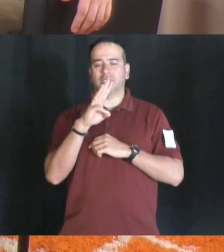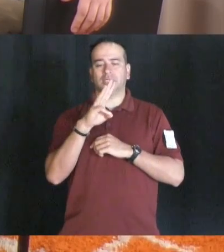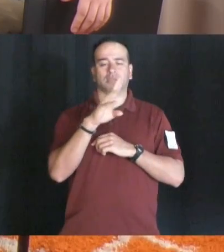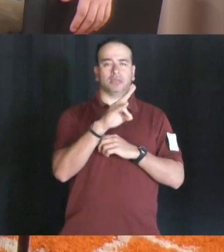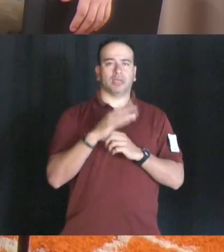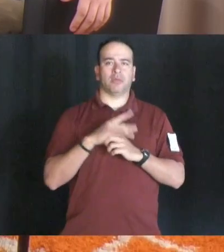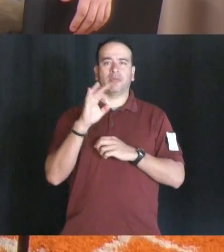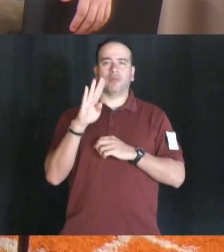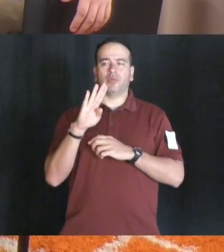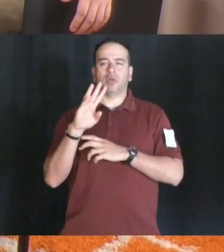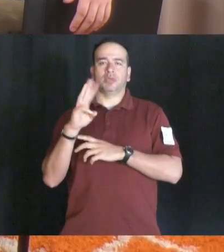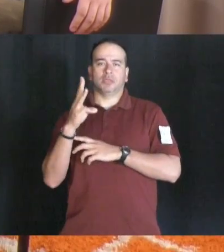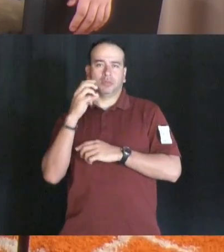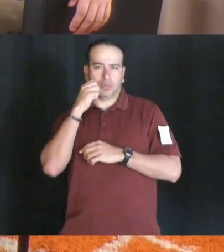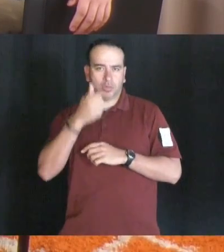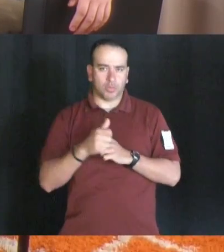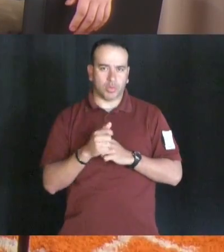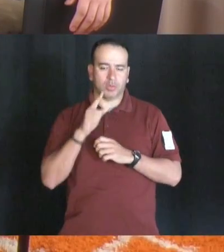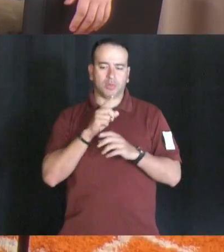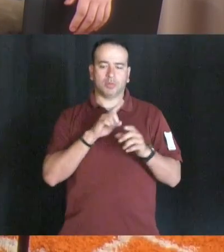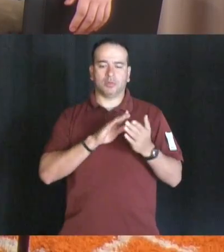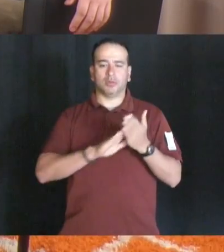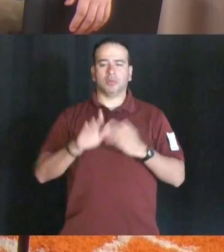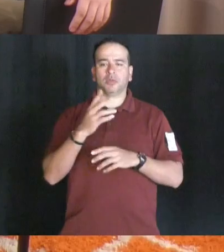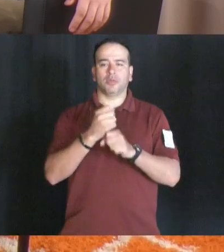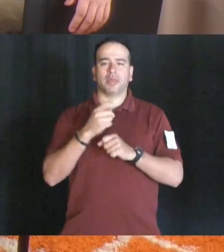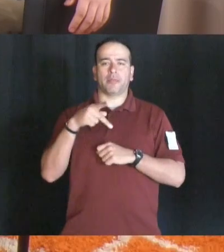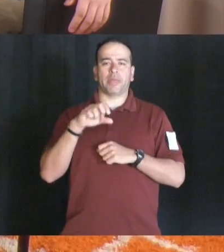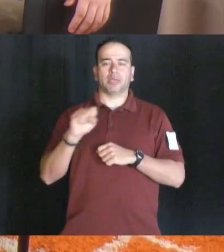6th visit college and career this week to get a pass